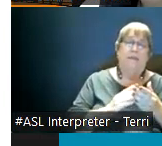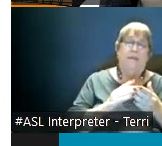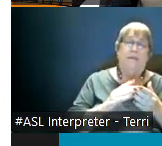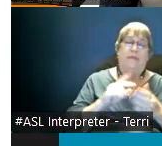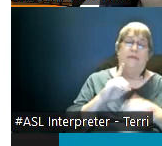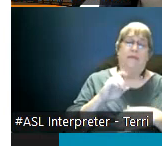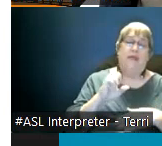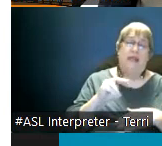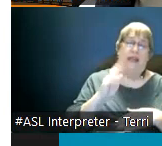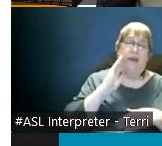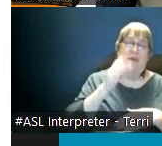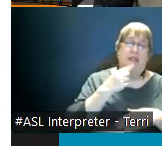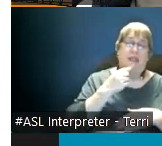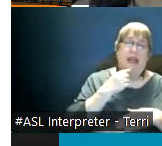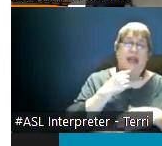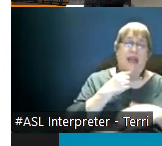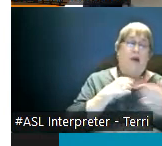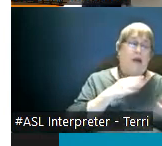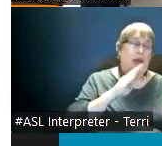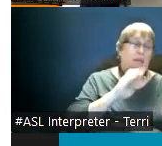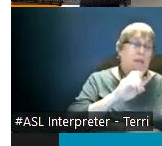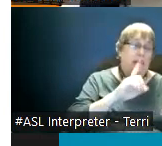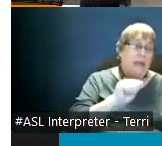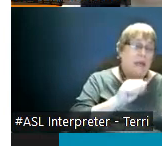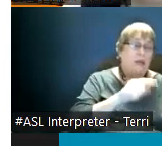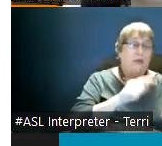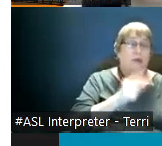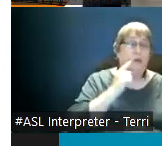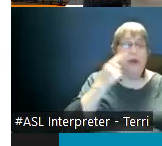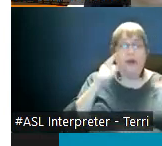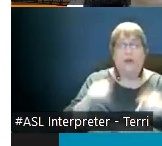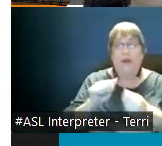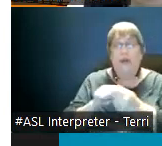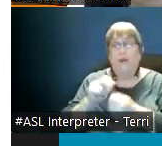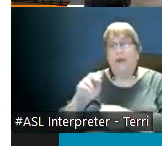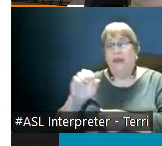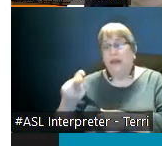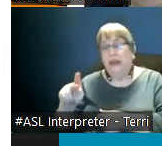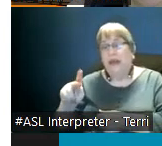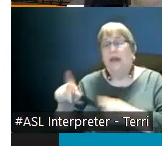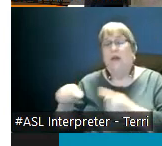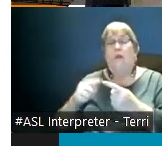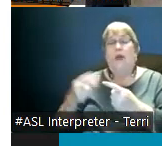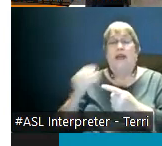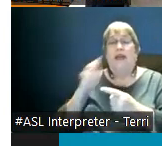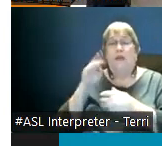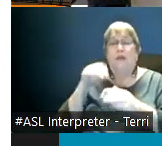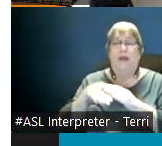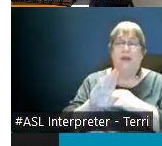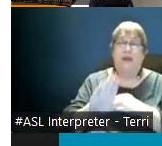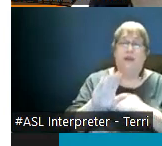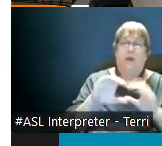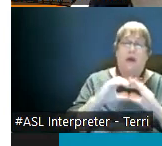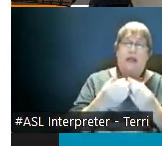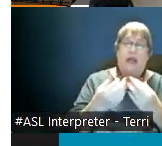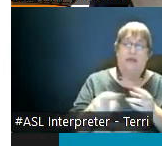belinda arrange with um you know with nick miller for when he's going to come into your um into your classroom pick the